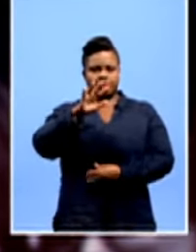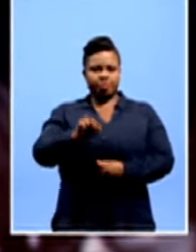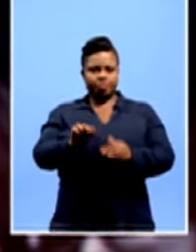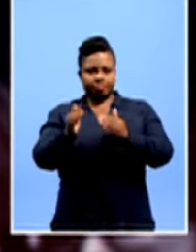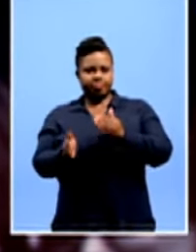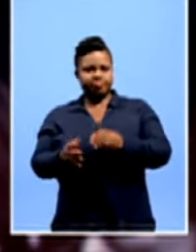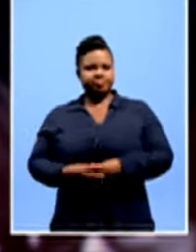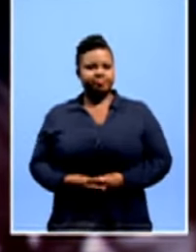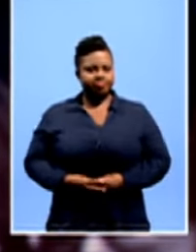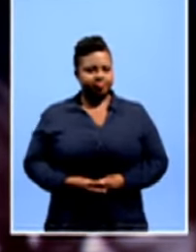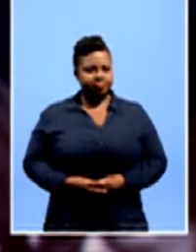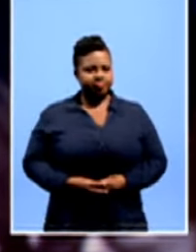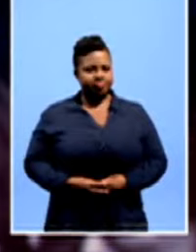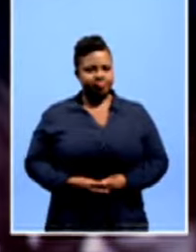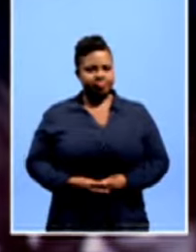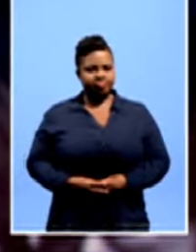-Saharan Africa.